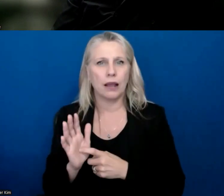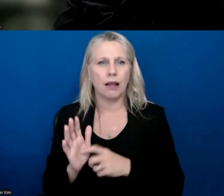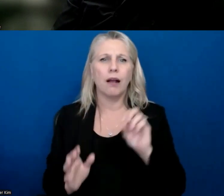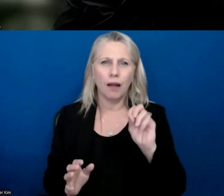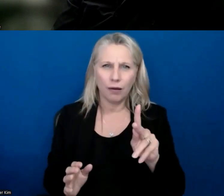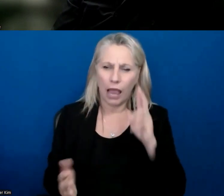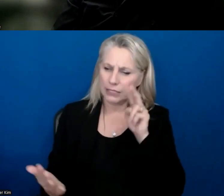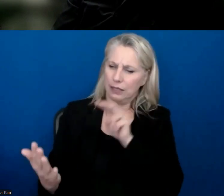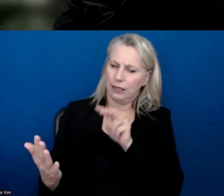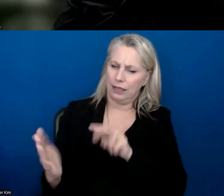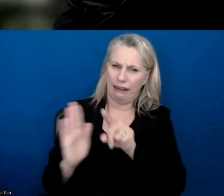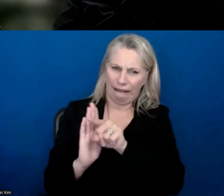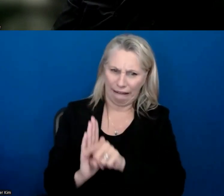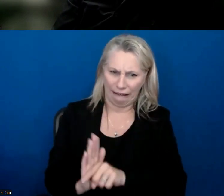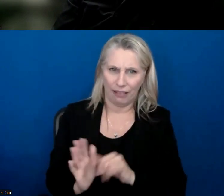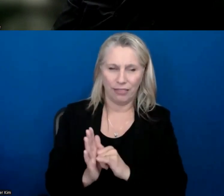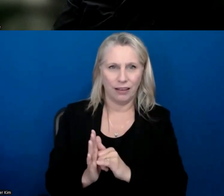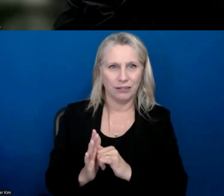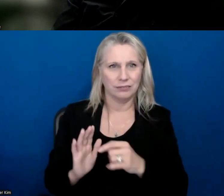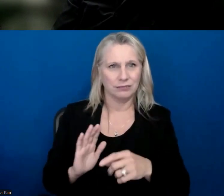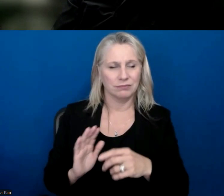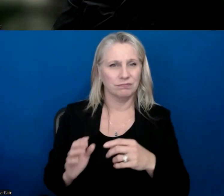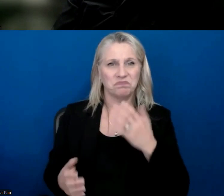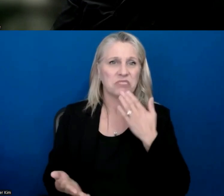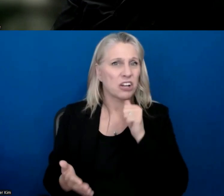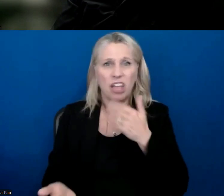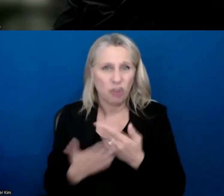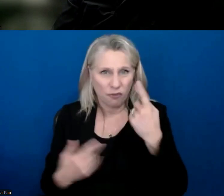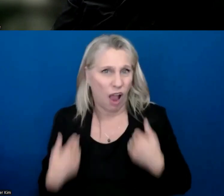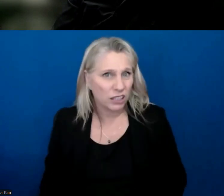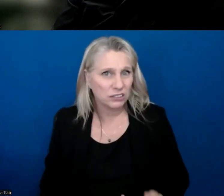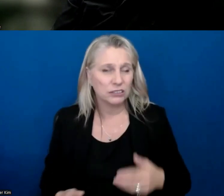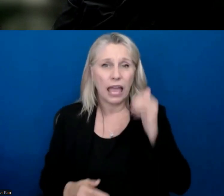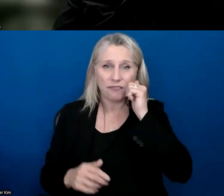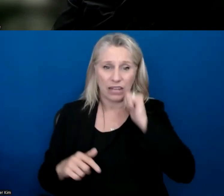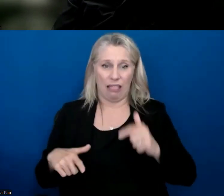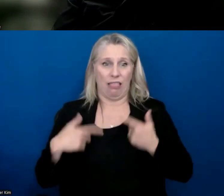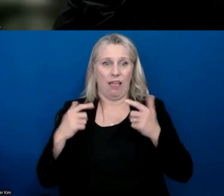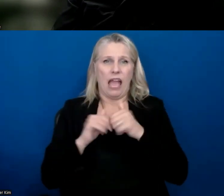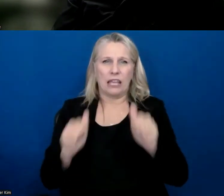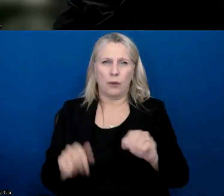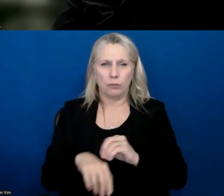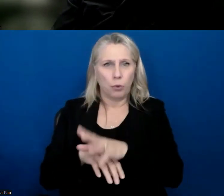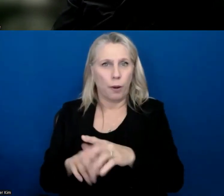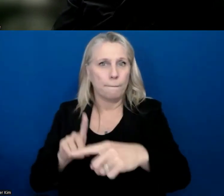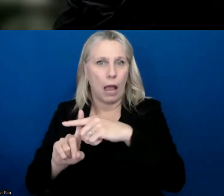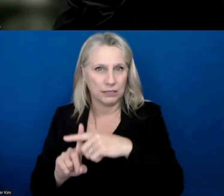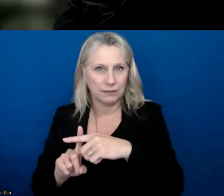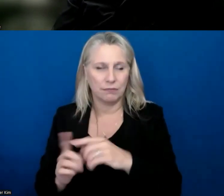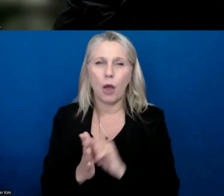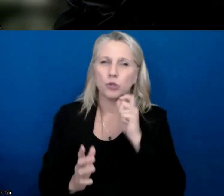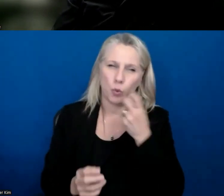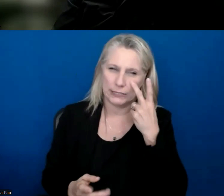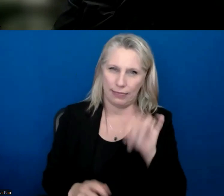this is something detrimental to us. How can we now in our daily lives, just do something positive? So that was a really cool thing to see.